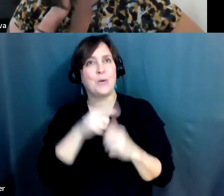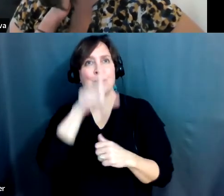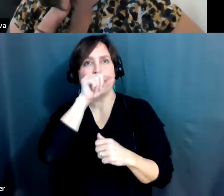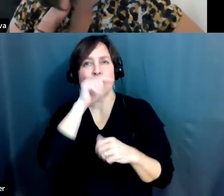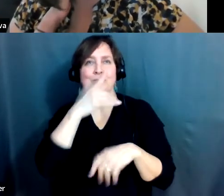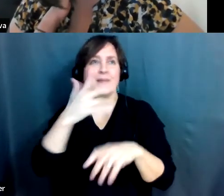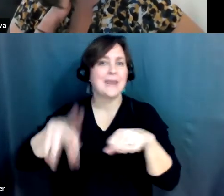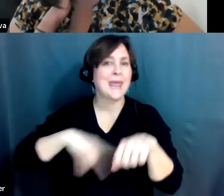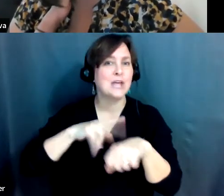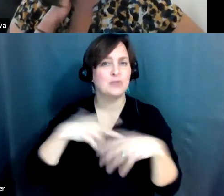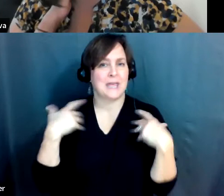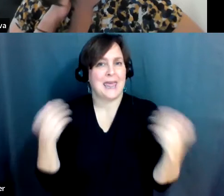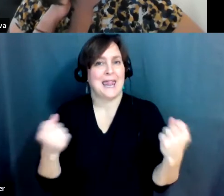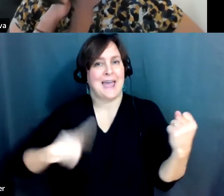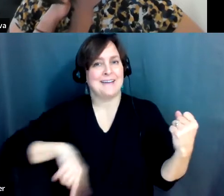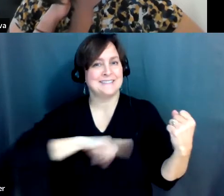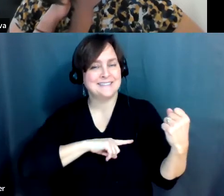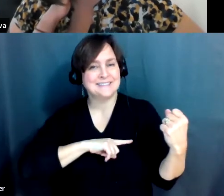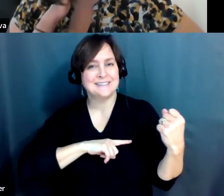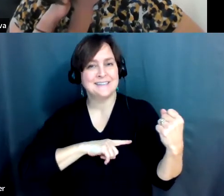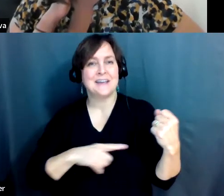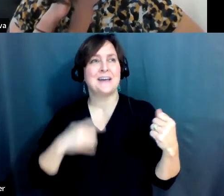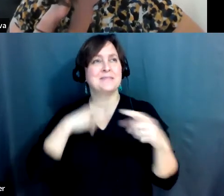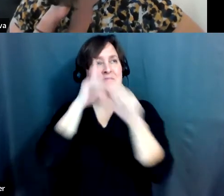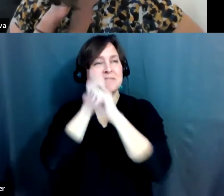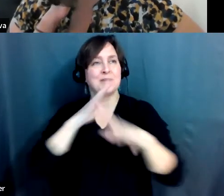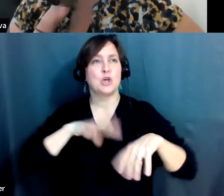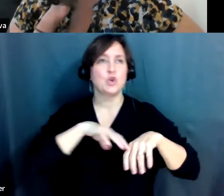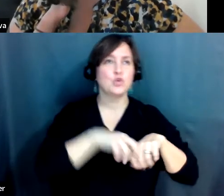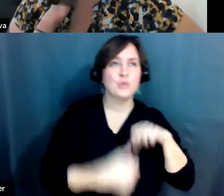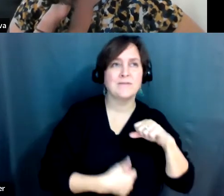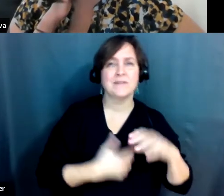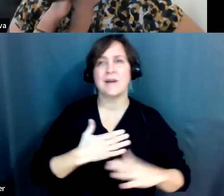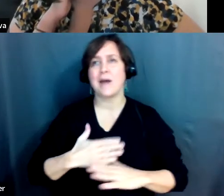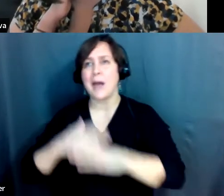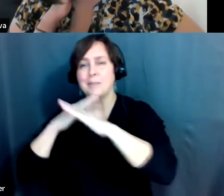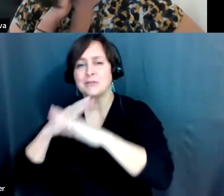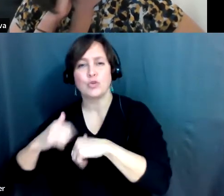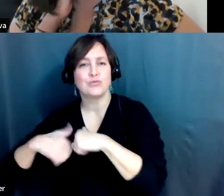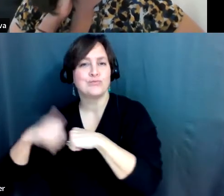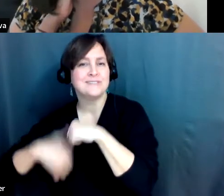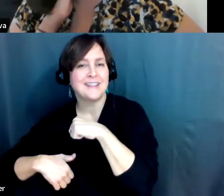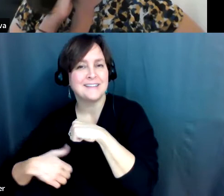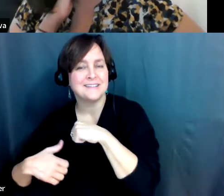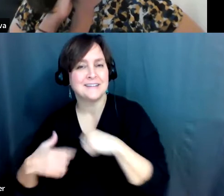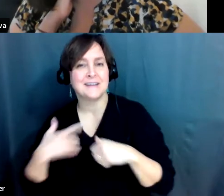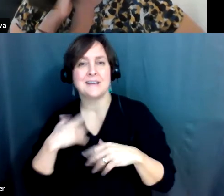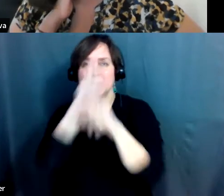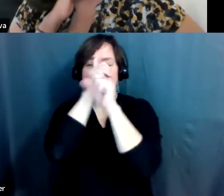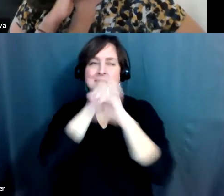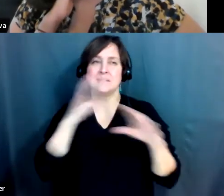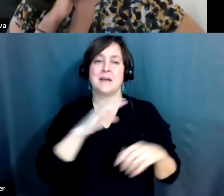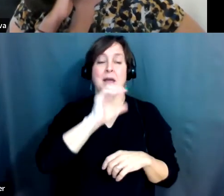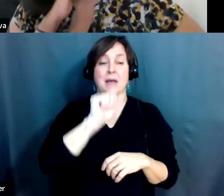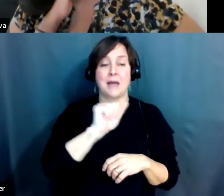think about grief and obstacles and resilience. I've revisited the idea of the difference between ability and capability,